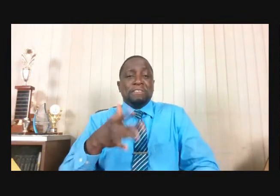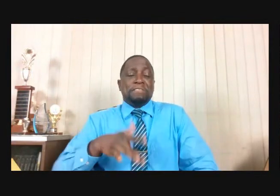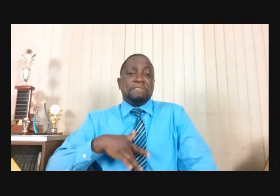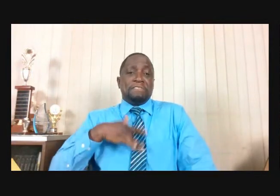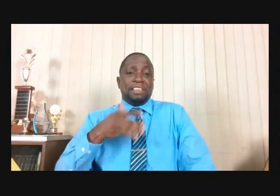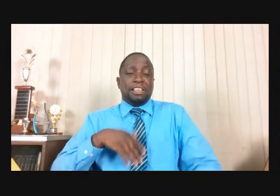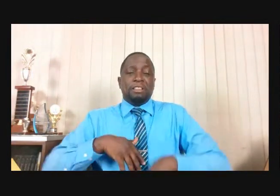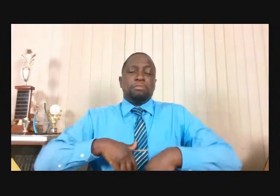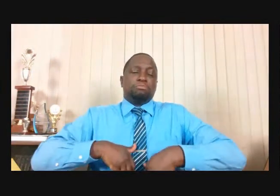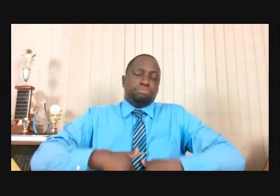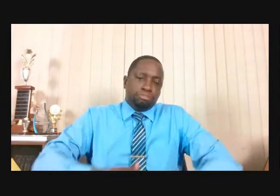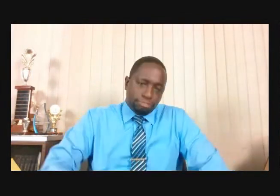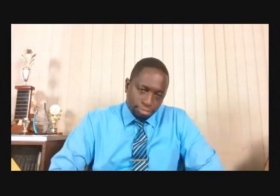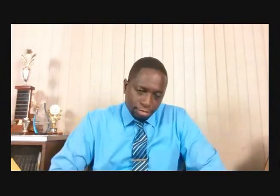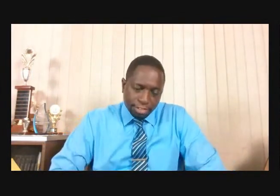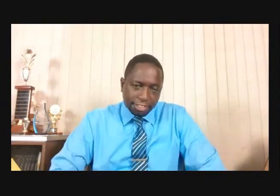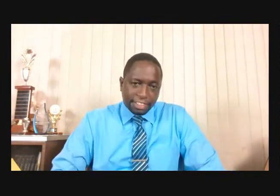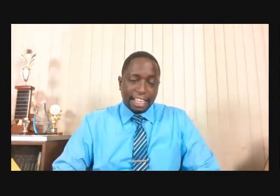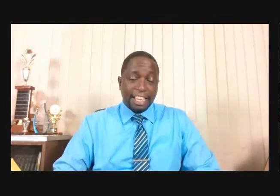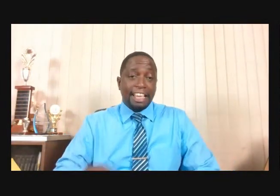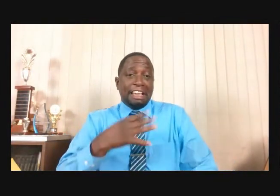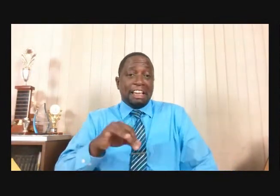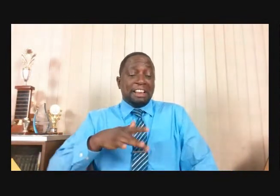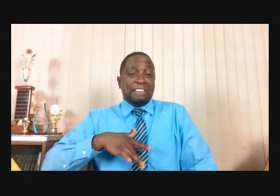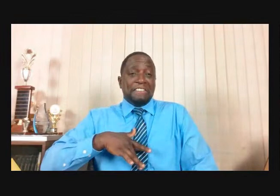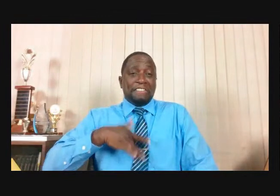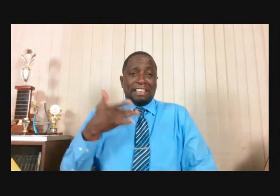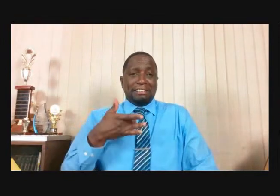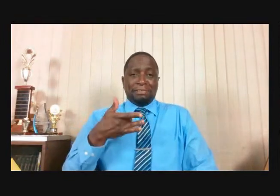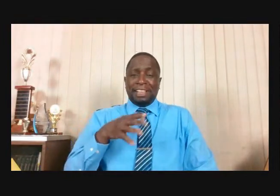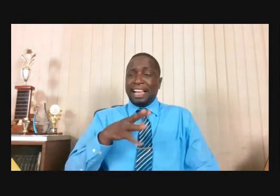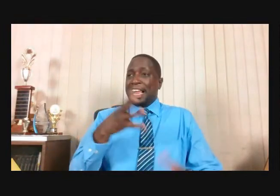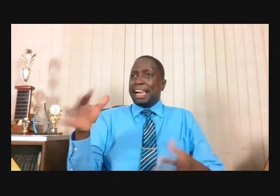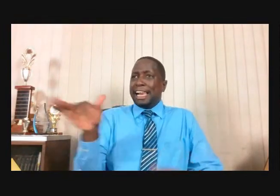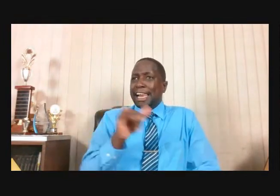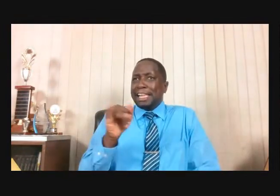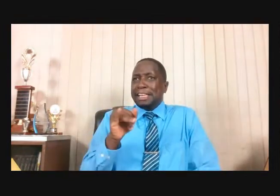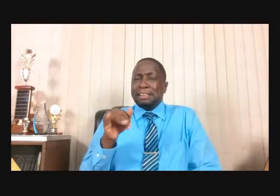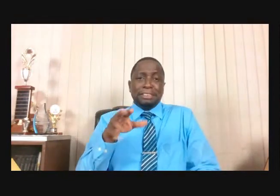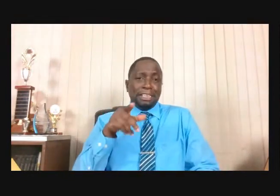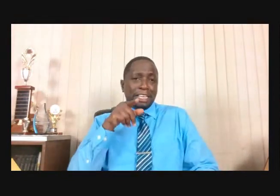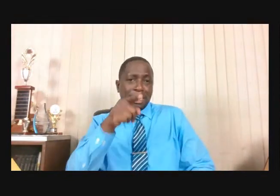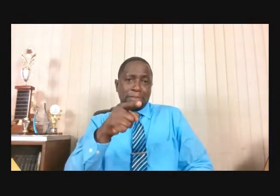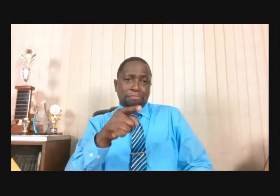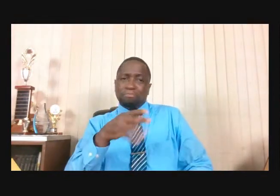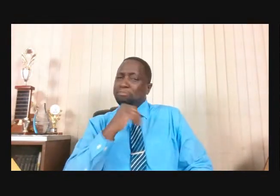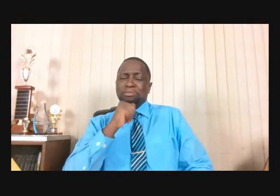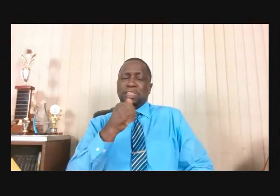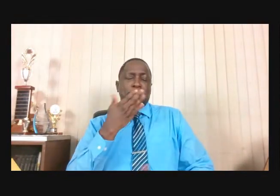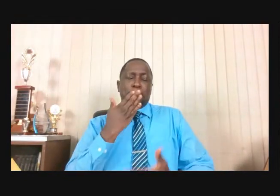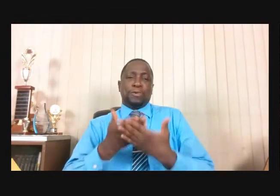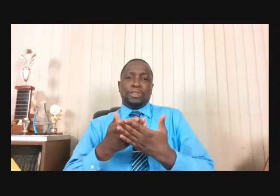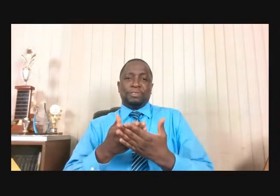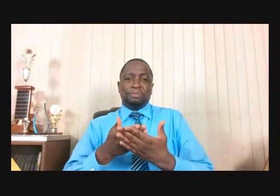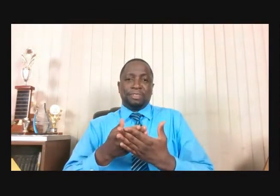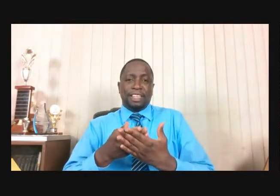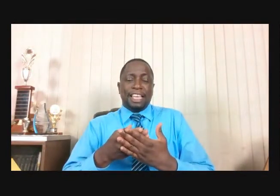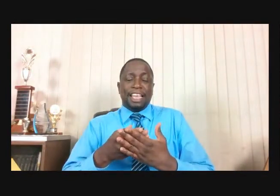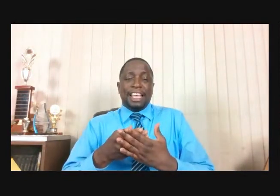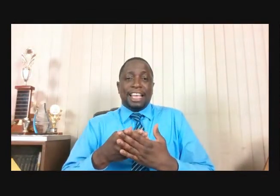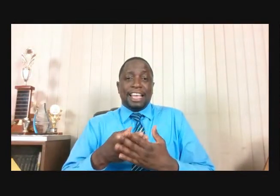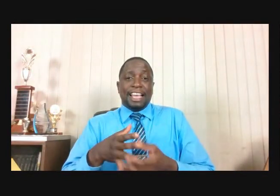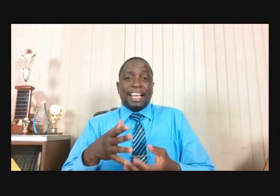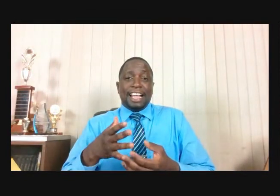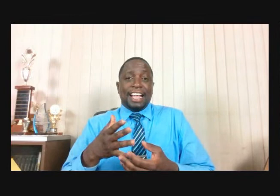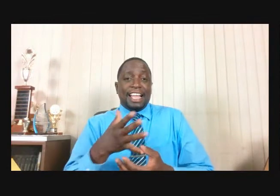There's Also The Feelings Of Worthlessness And Self Reproach That May Come Your Way And The Problem Is